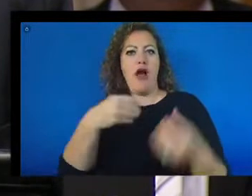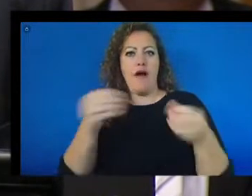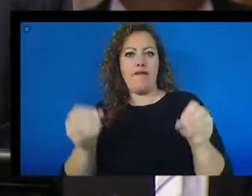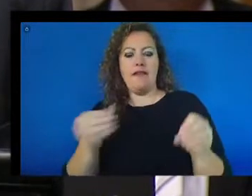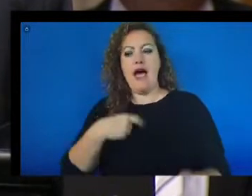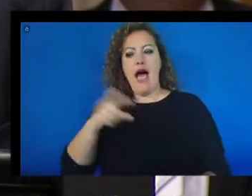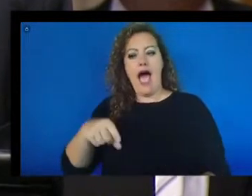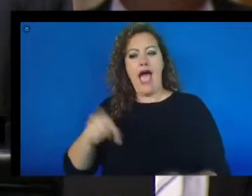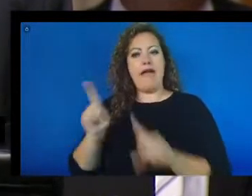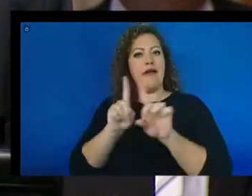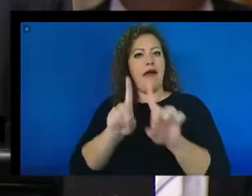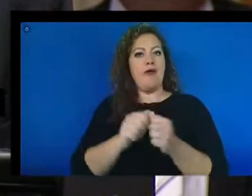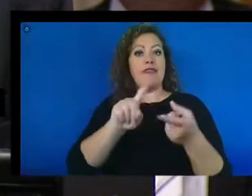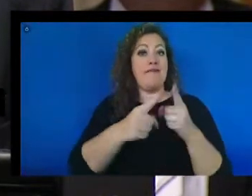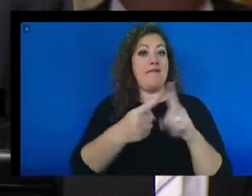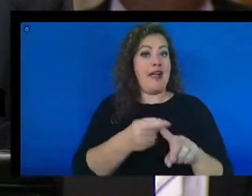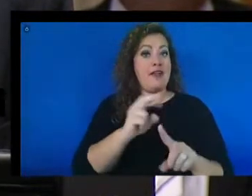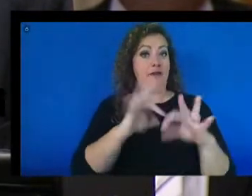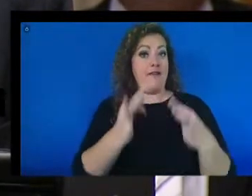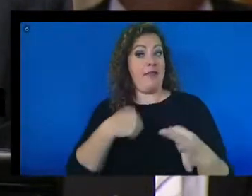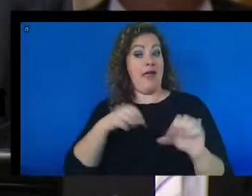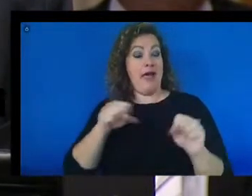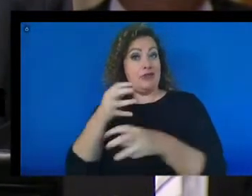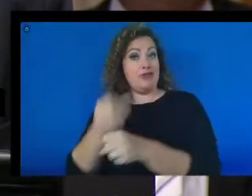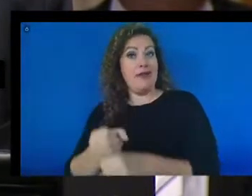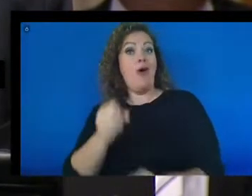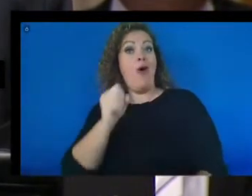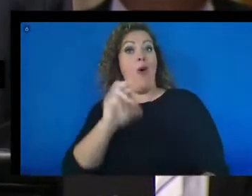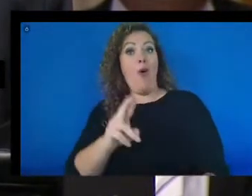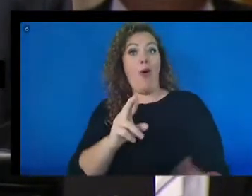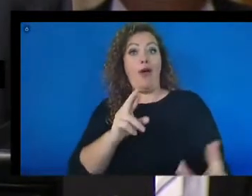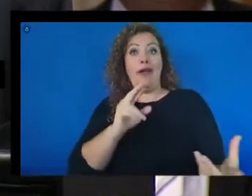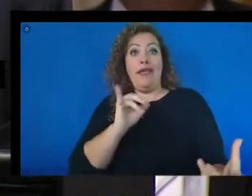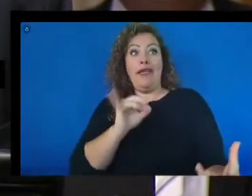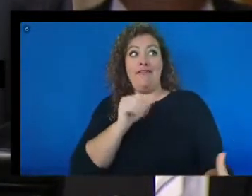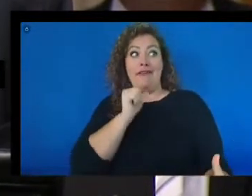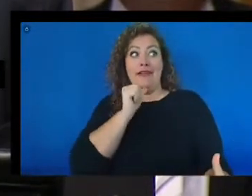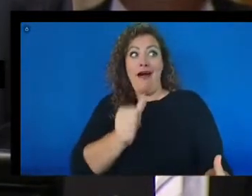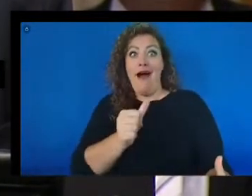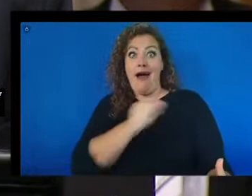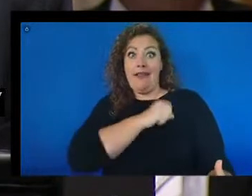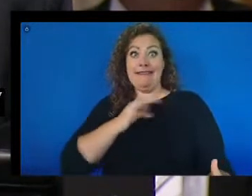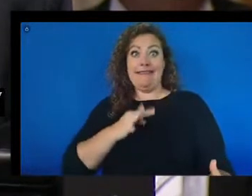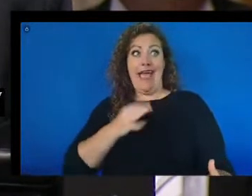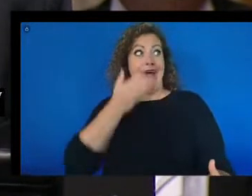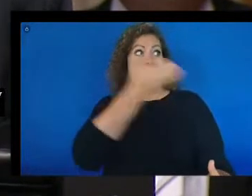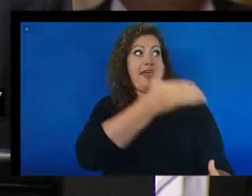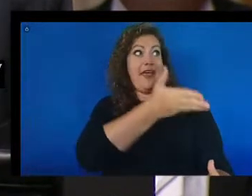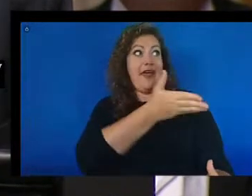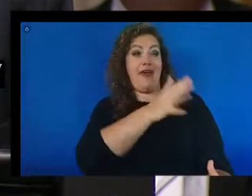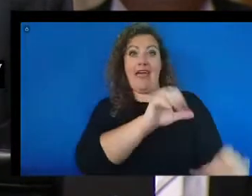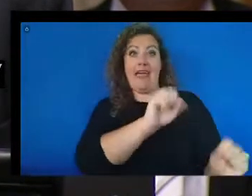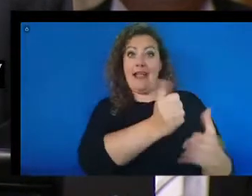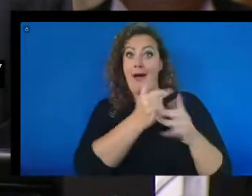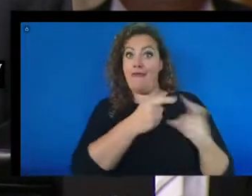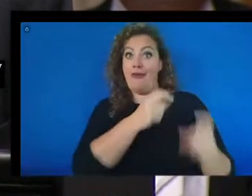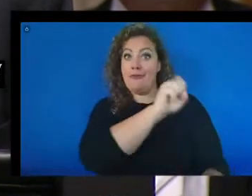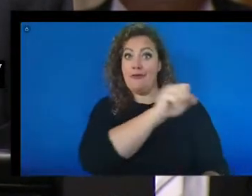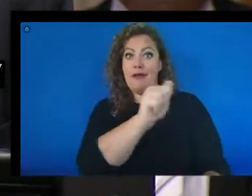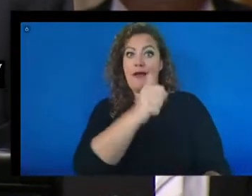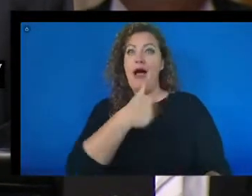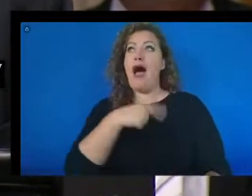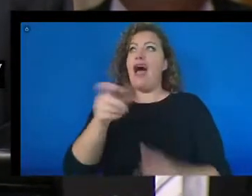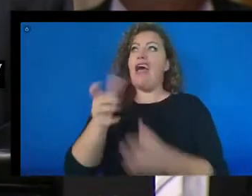Or because it's not staffed by the social security administration staff. I have to ask a total stranger to enter my social security number